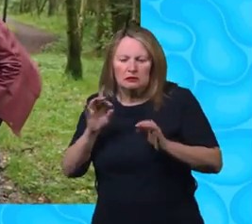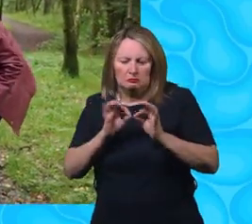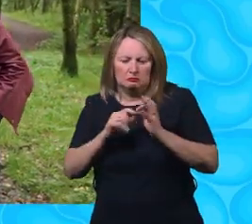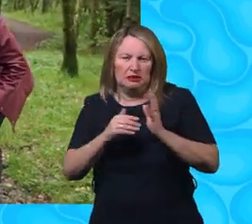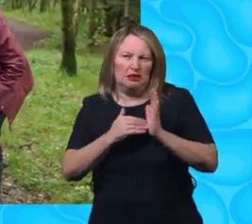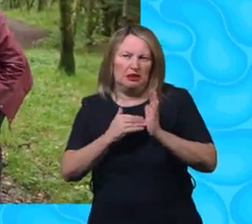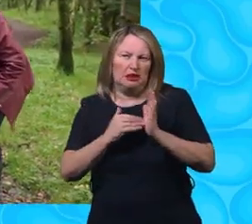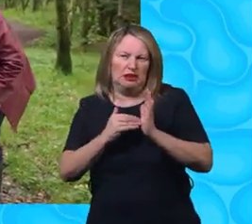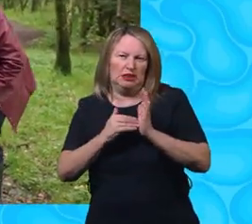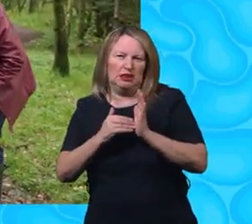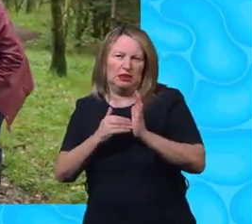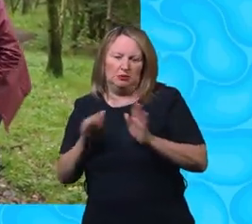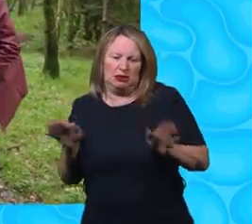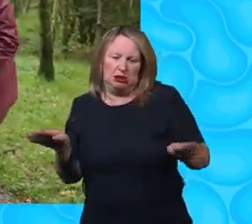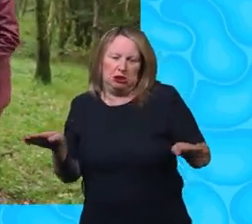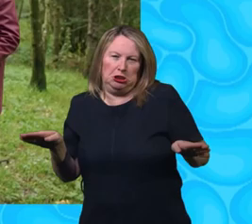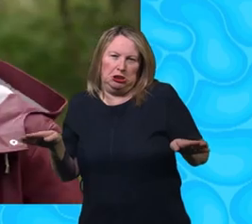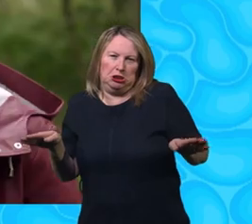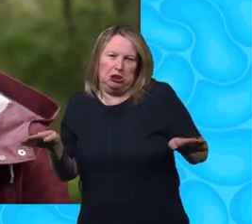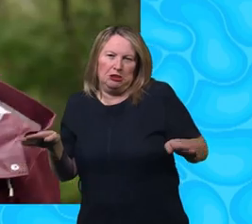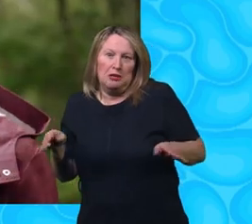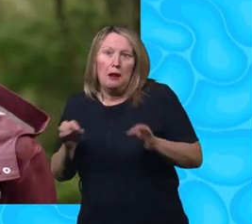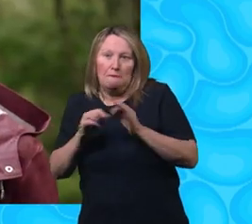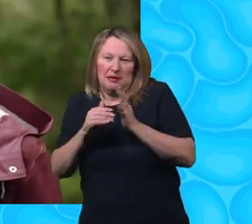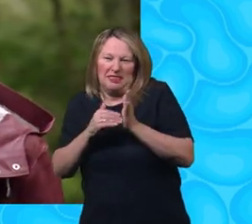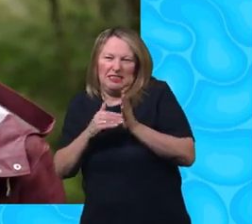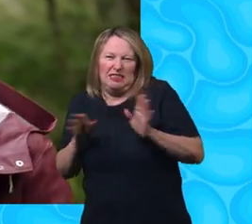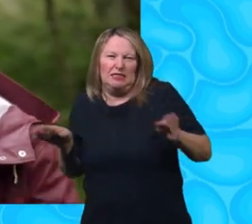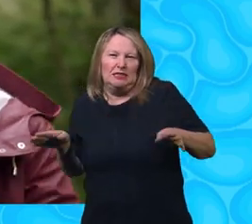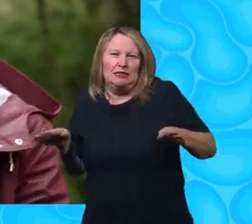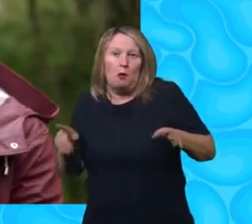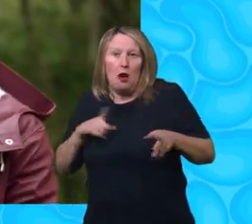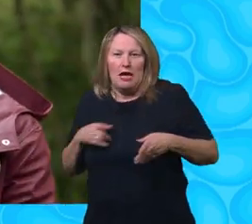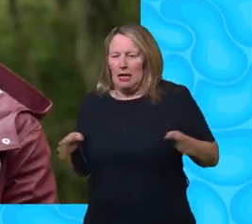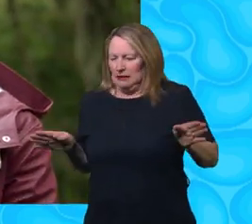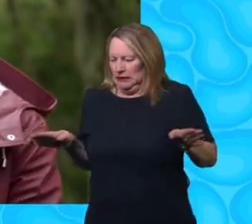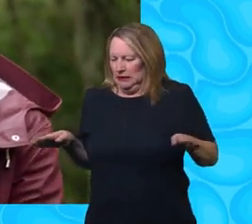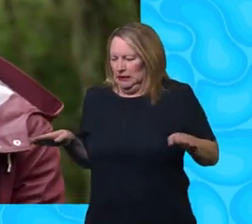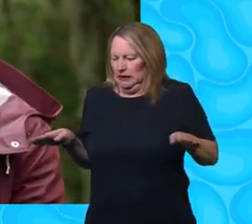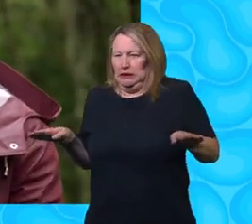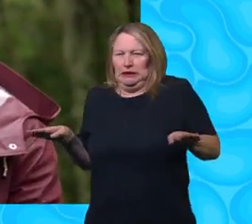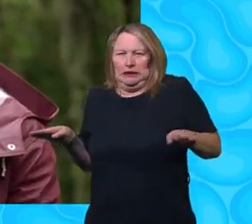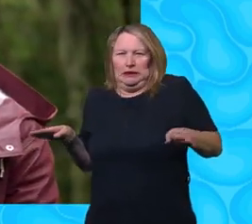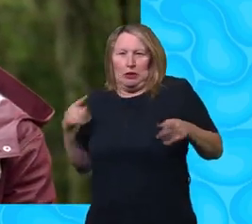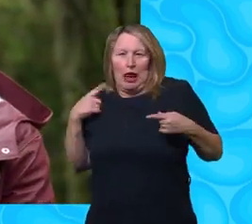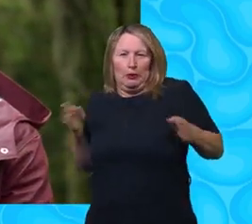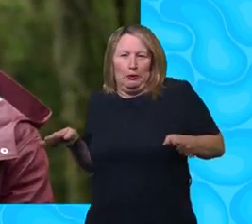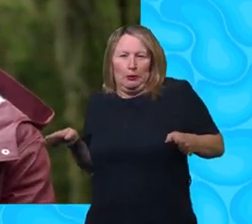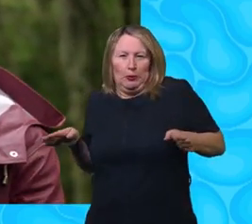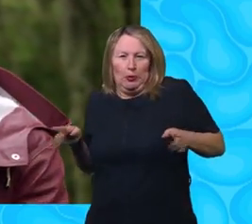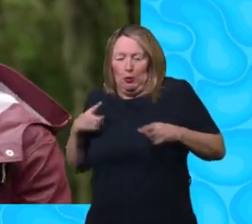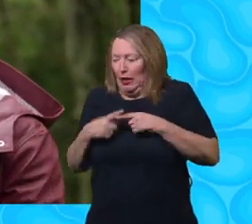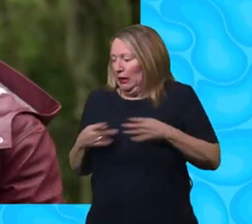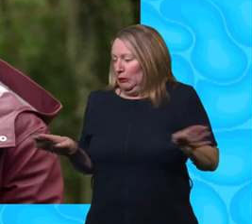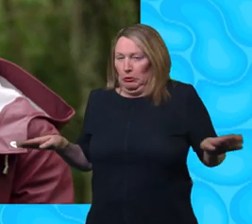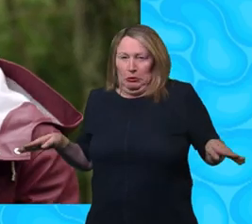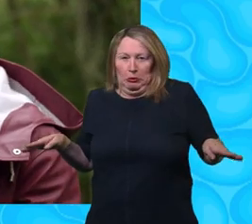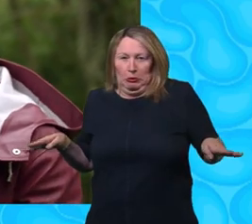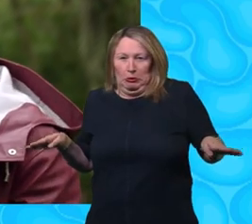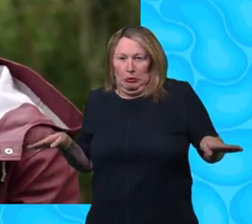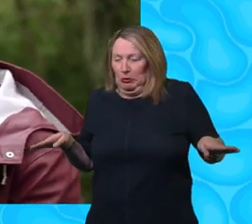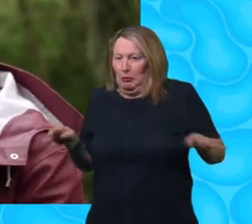Bzzz. Bzzz. And they make that sound by flapping their wings together really, really, really, really, really fast.